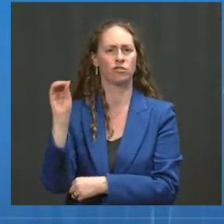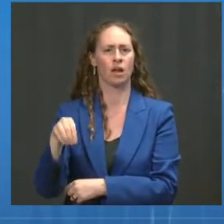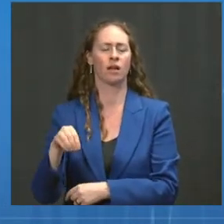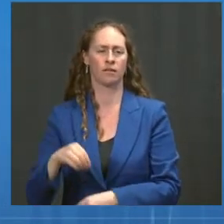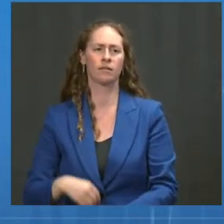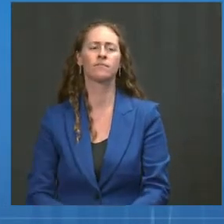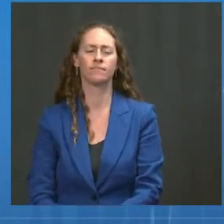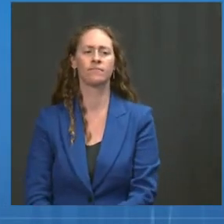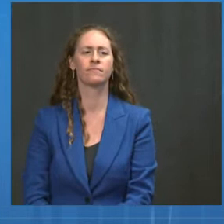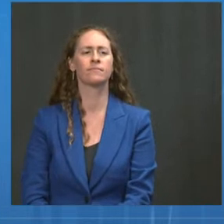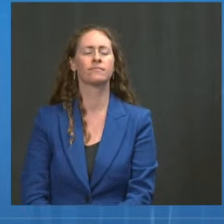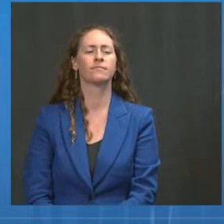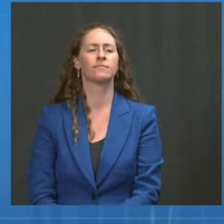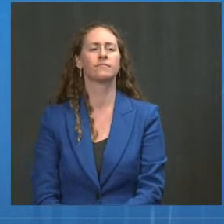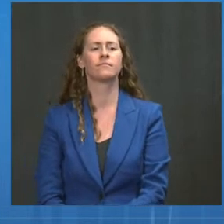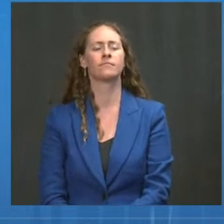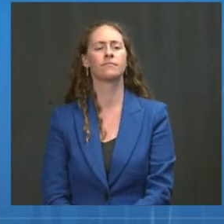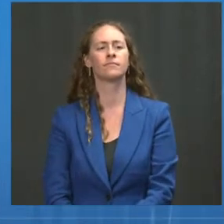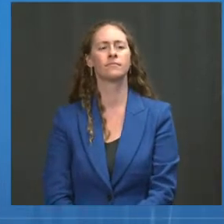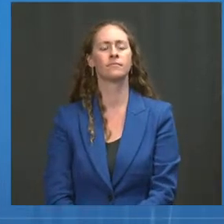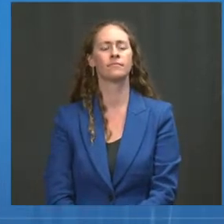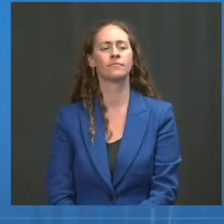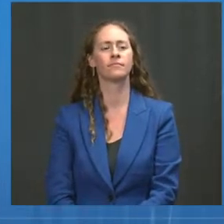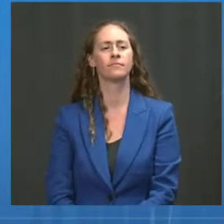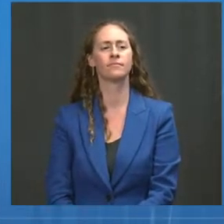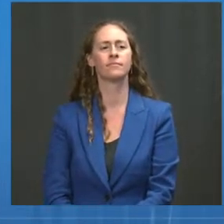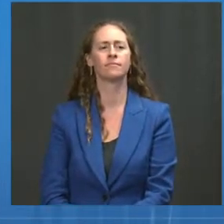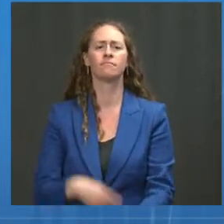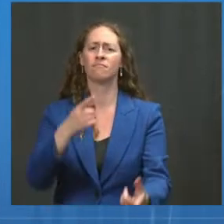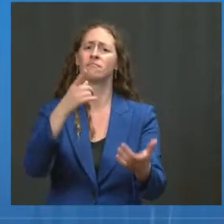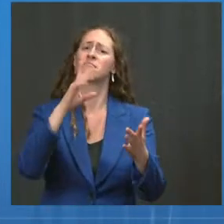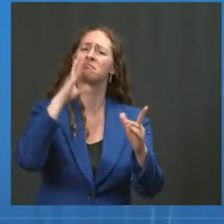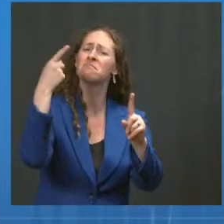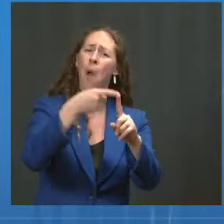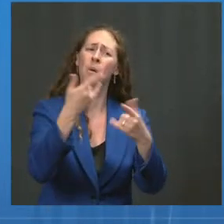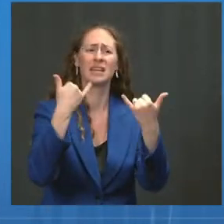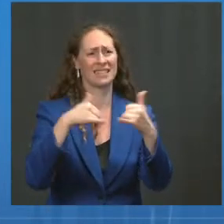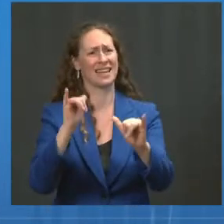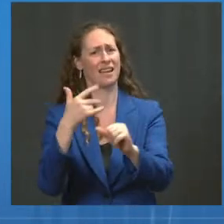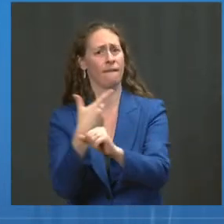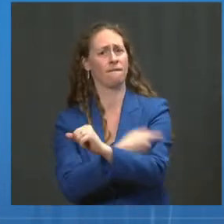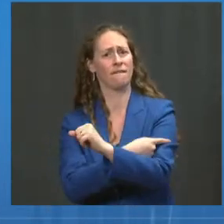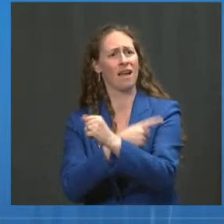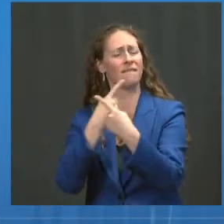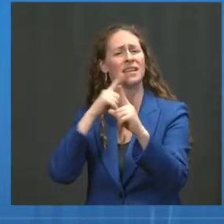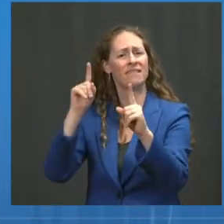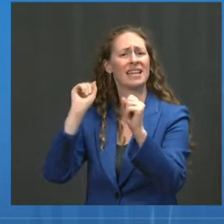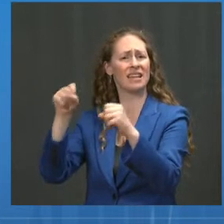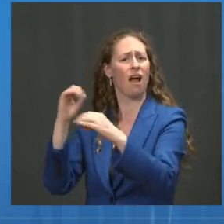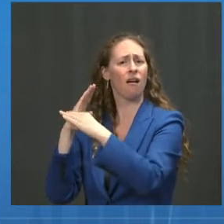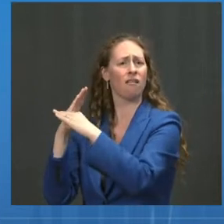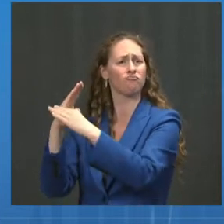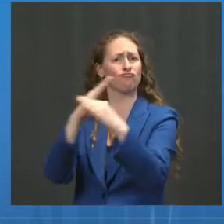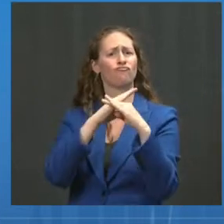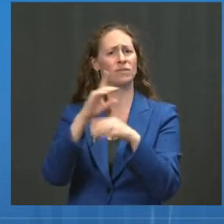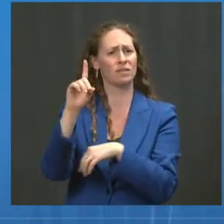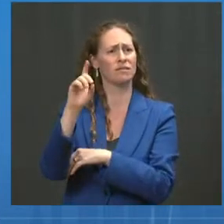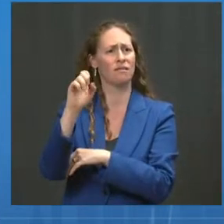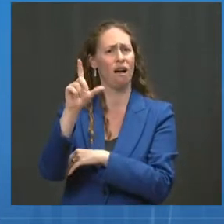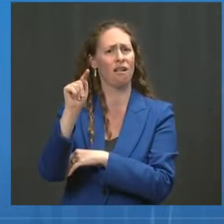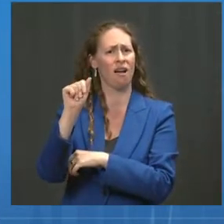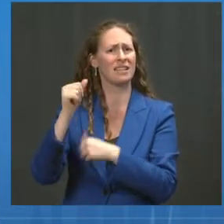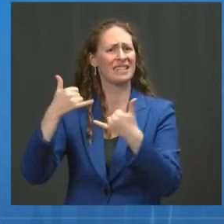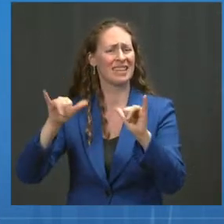which suggests effectiveness is also decreased against Delta independent of when you were vaccinated. These data suggest